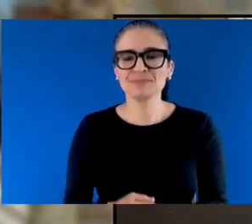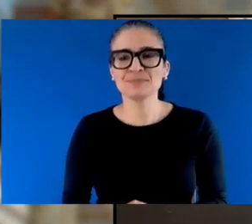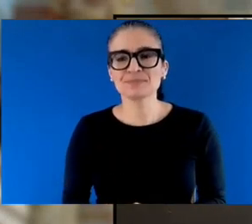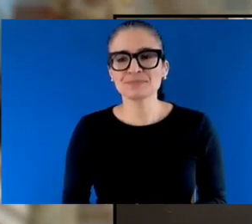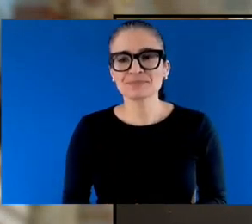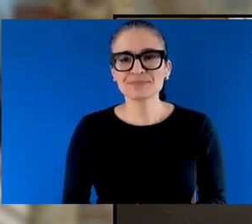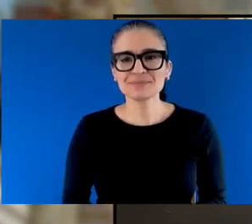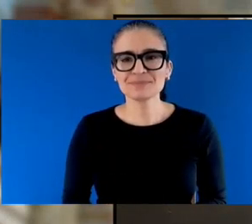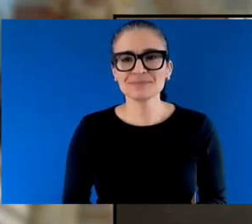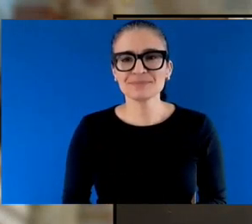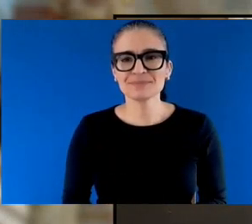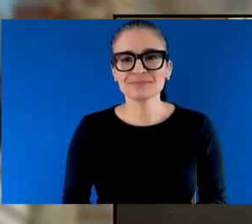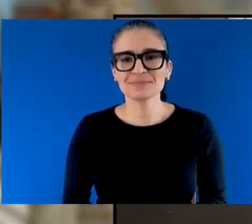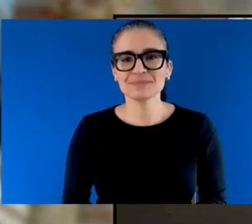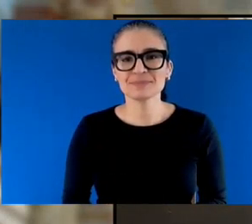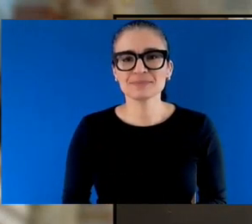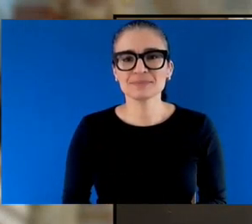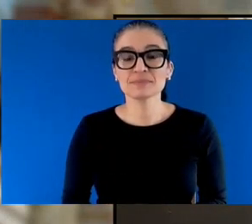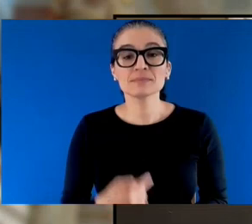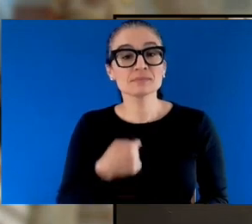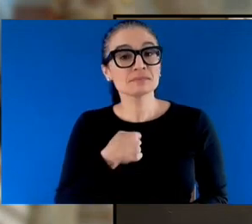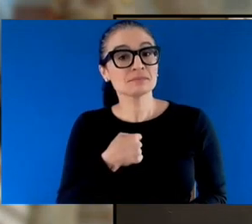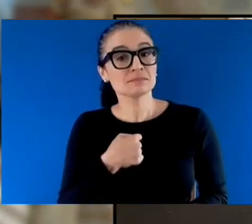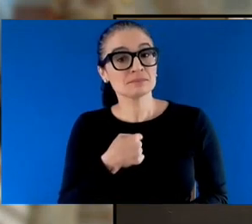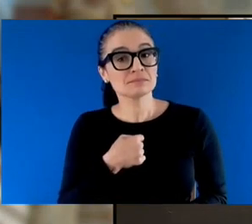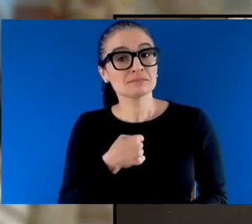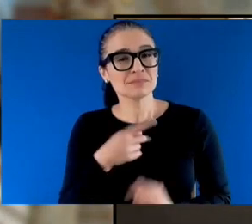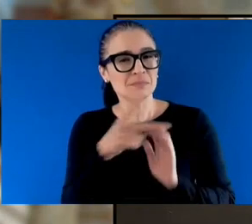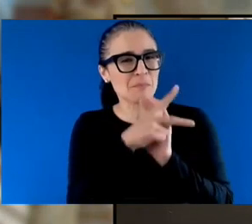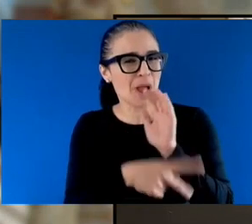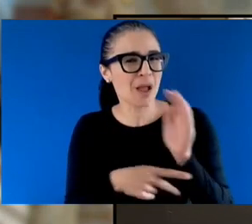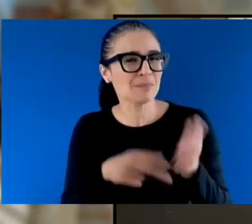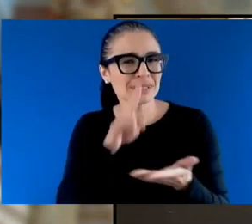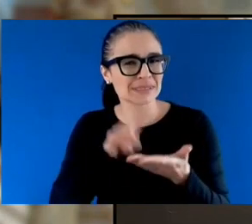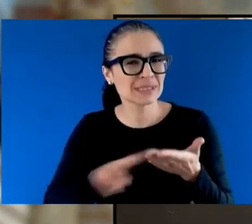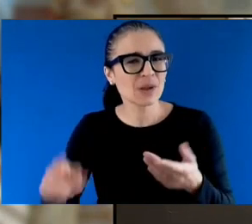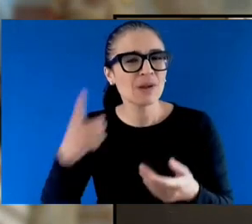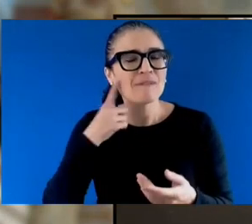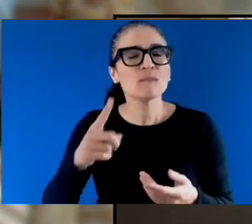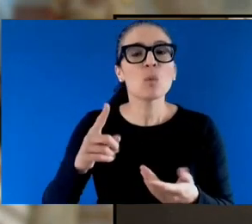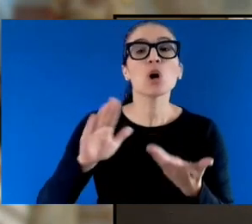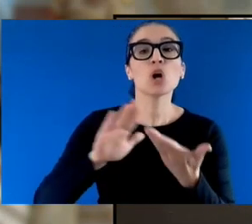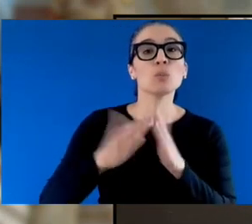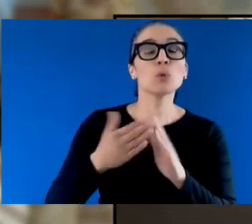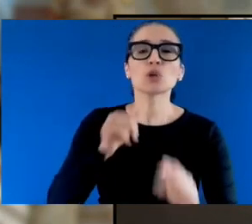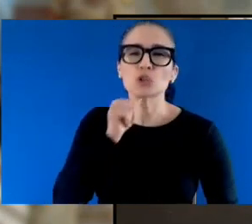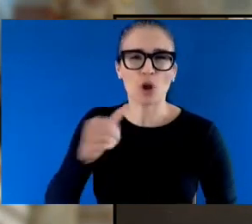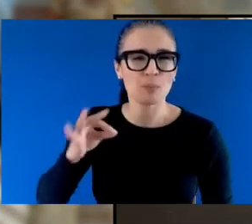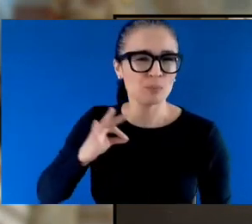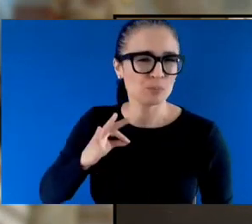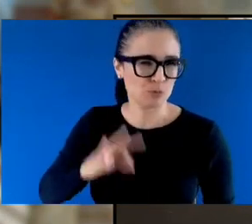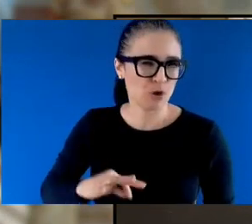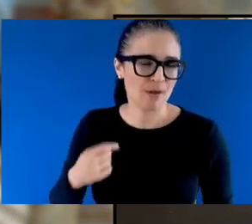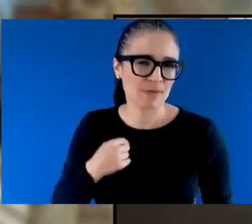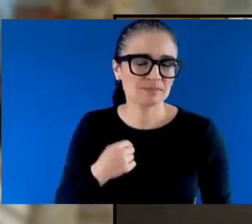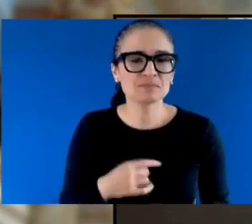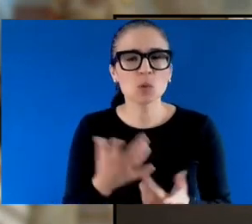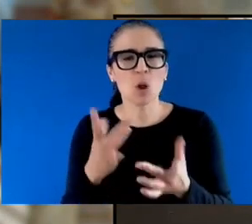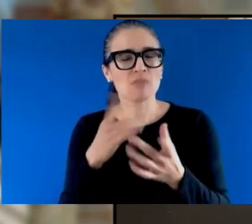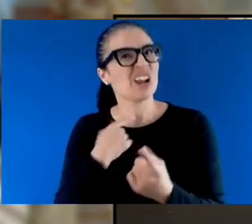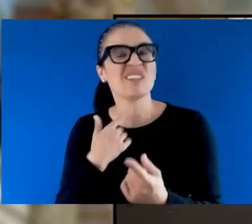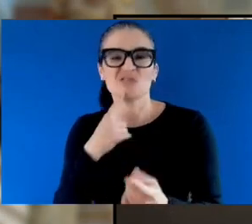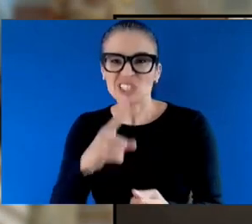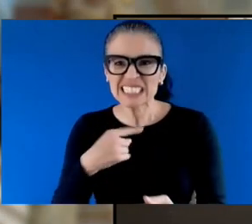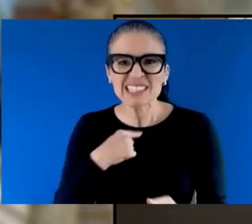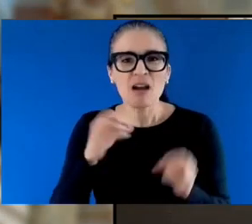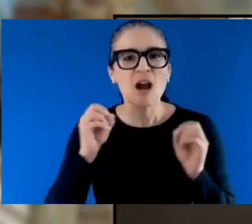Development and Nonprofits, I have the privilege to meet and work with so many fantastic non-profits who work hard to deliver important services in our